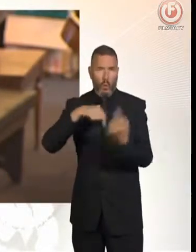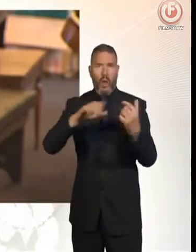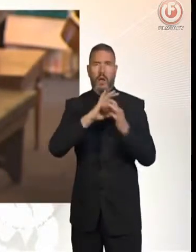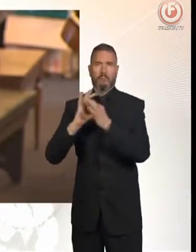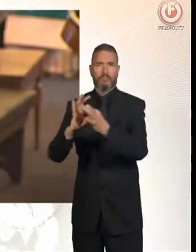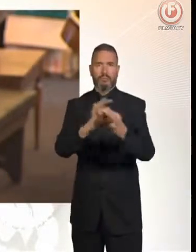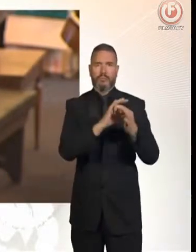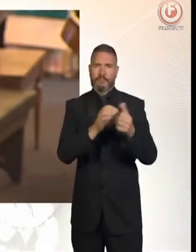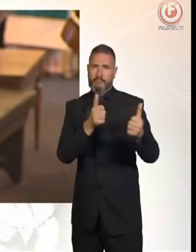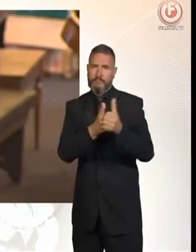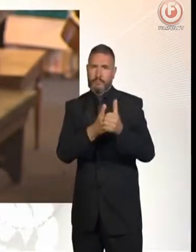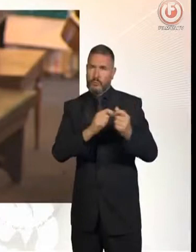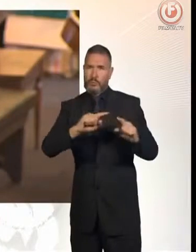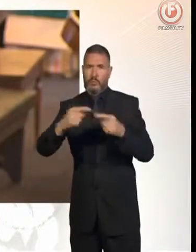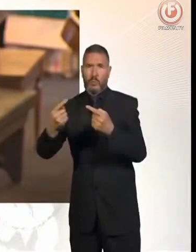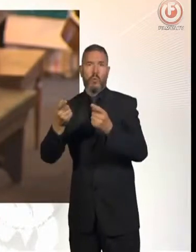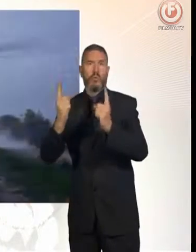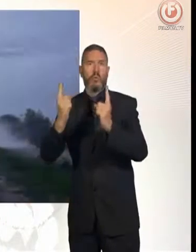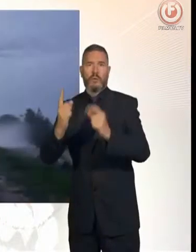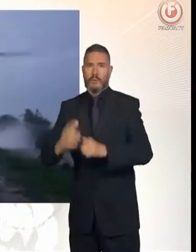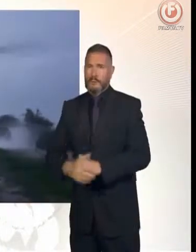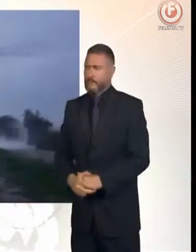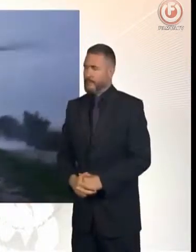all stand with you.